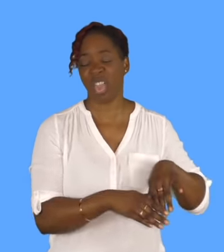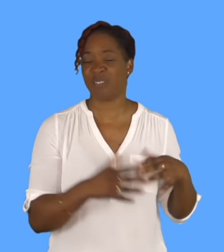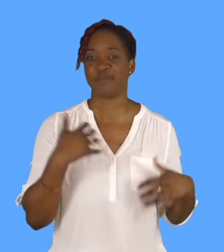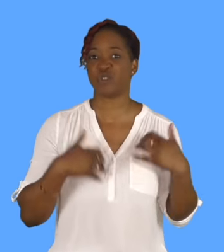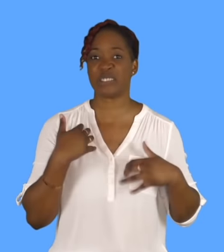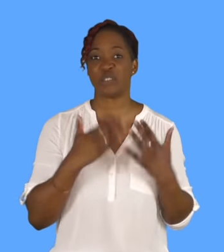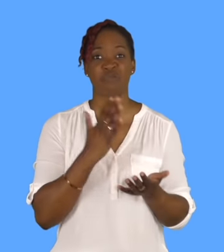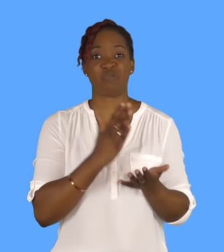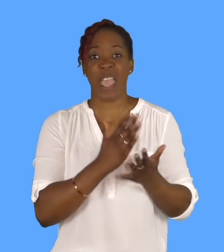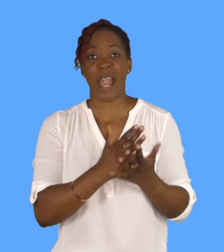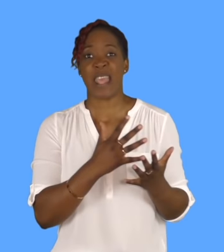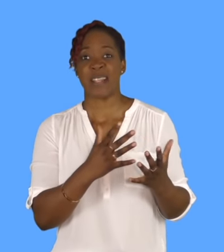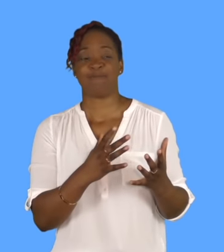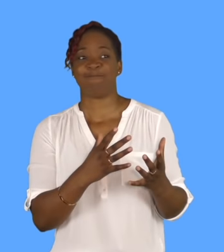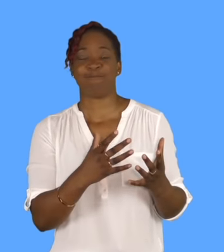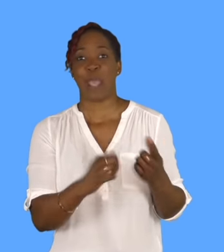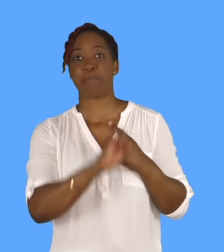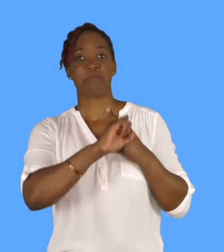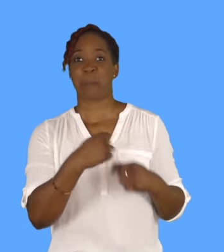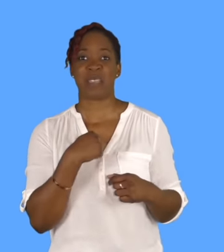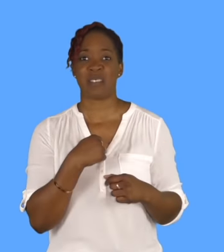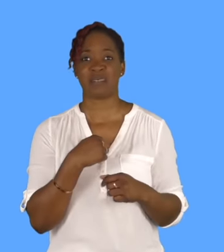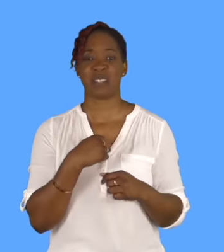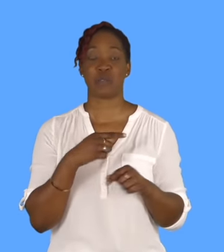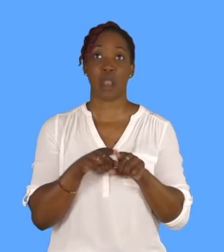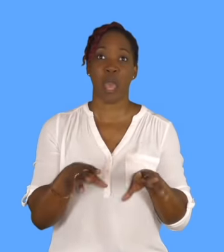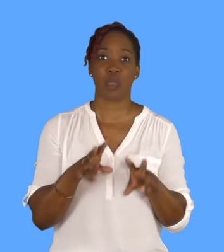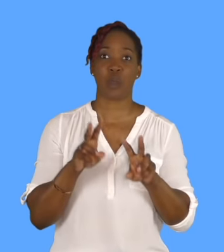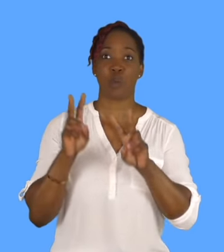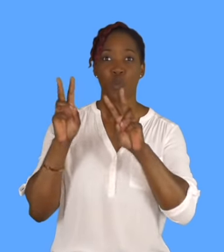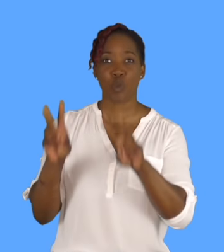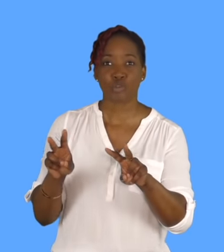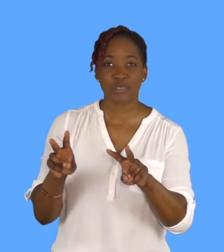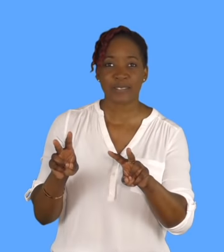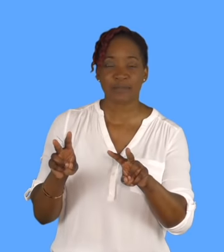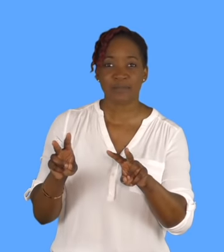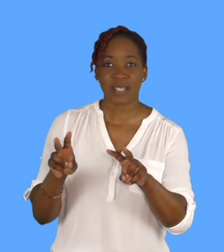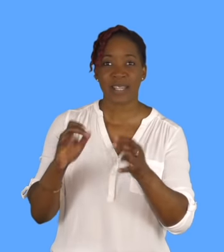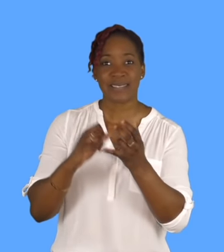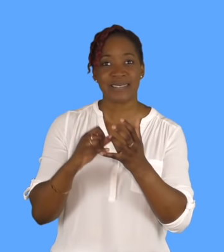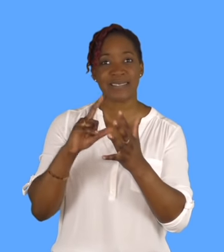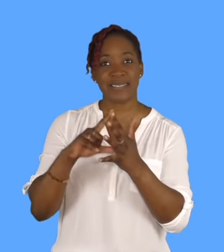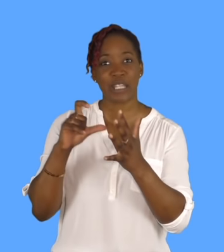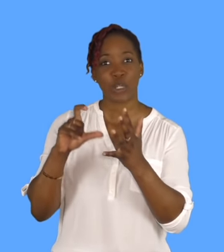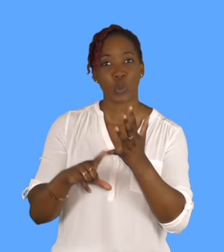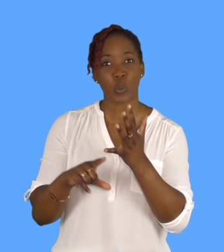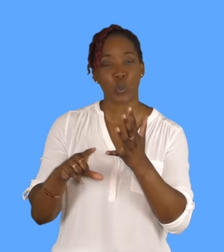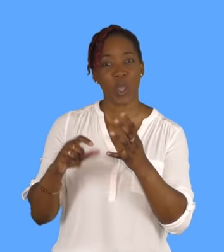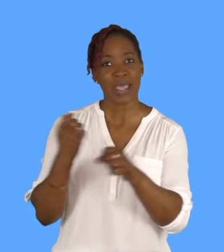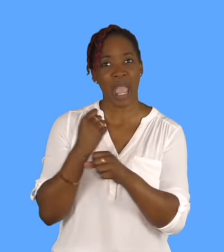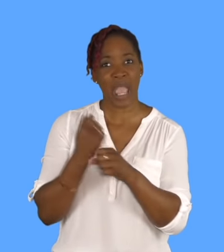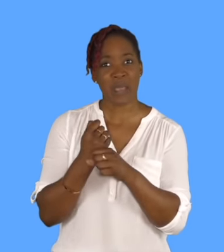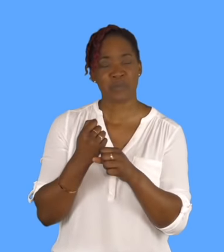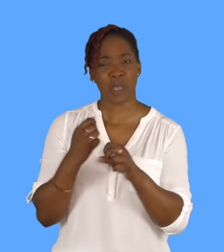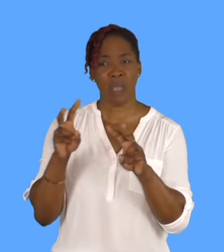I was like watching Sacred Games and I'd seen you and I went, fantastic. We can make these amazing programs that are there.